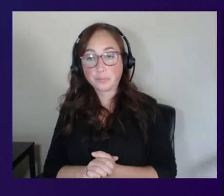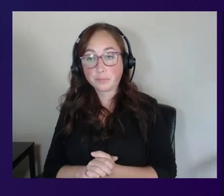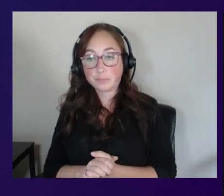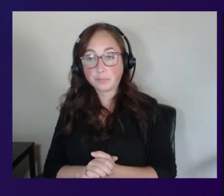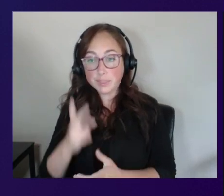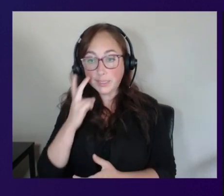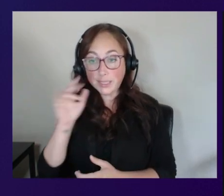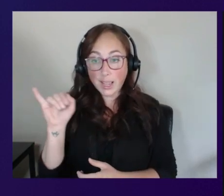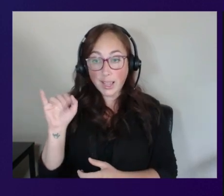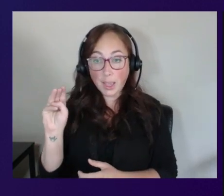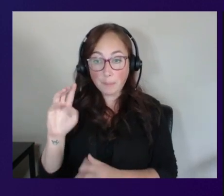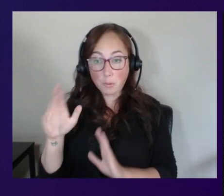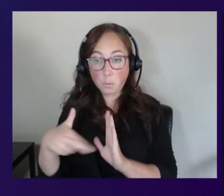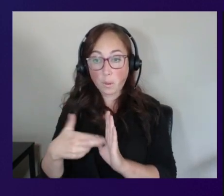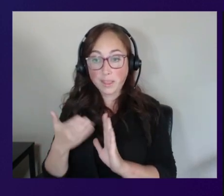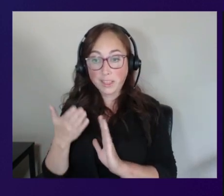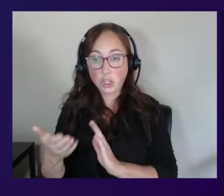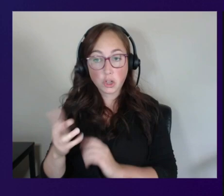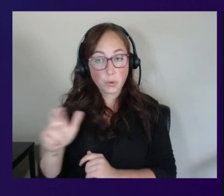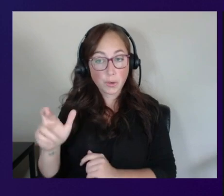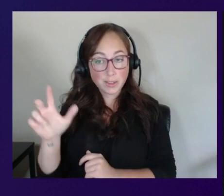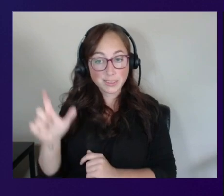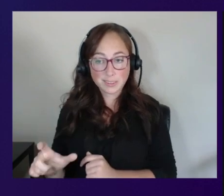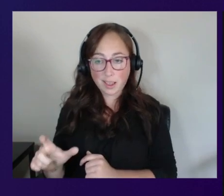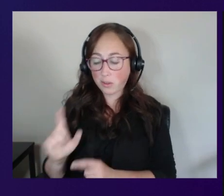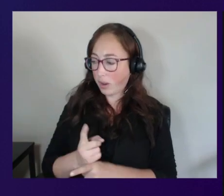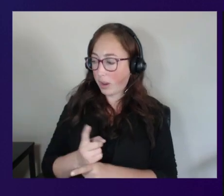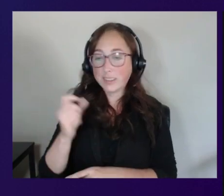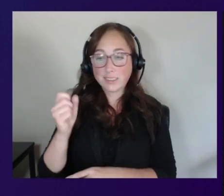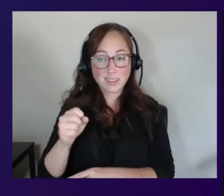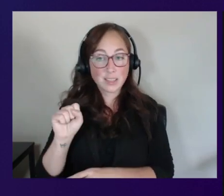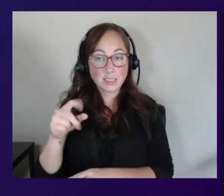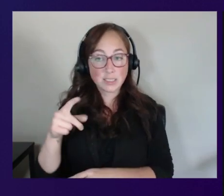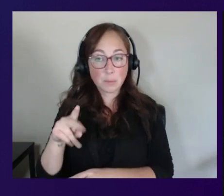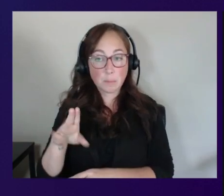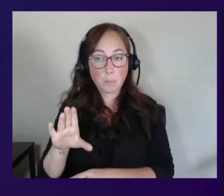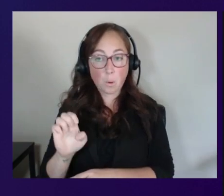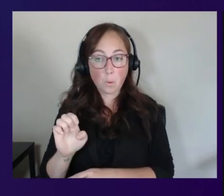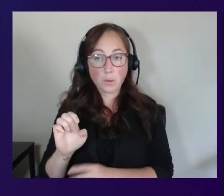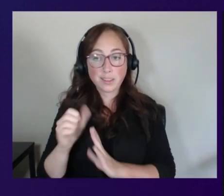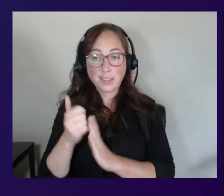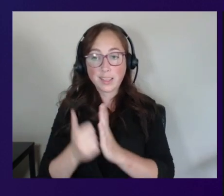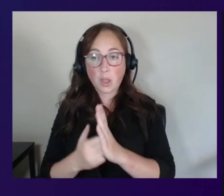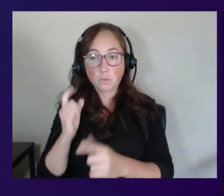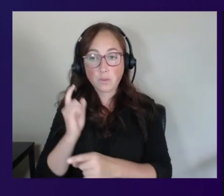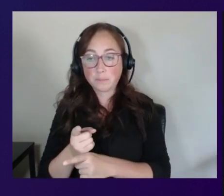on the the right hand side right yeah under the spoke account that's right perfect